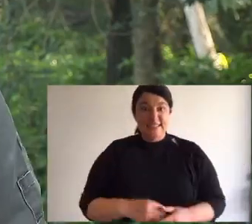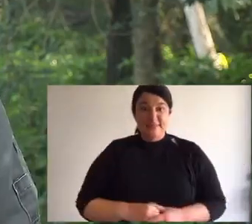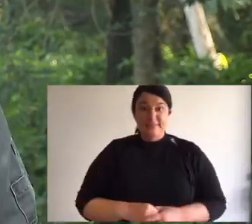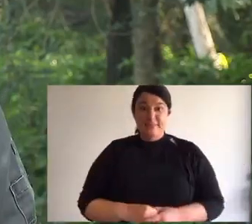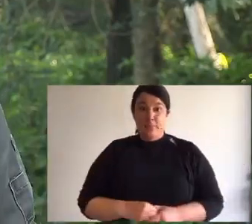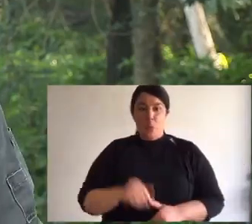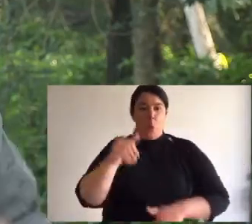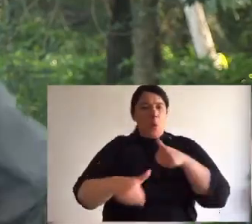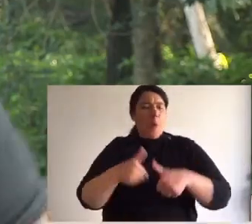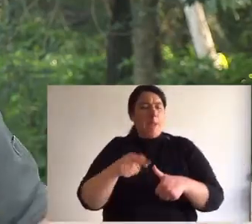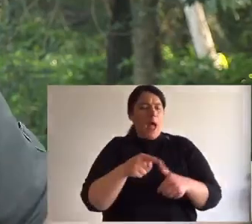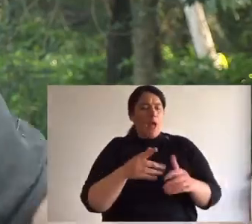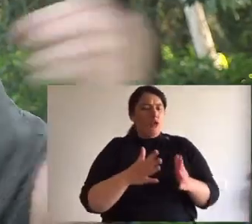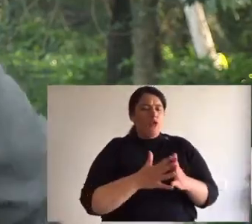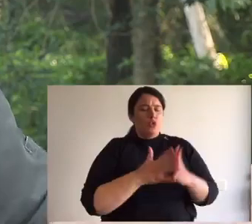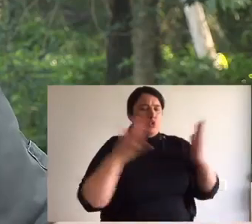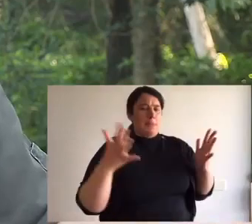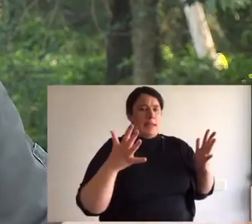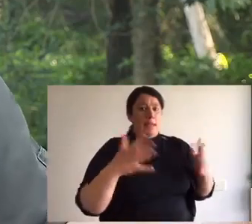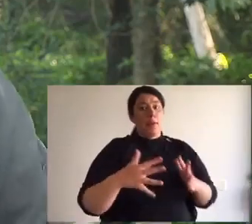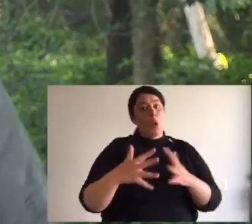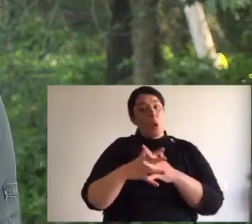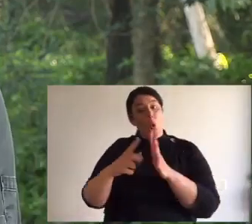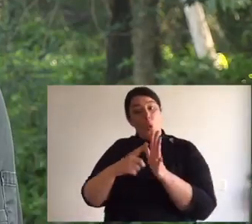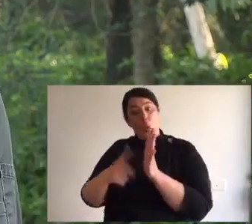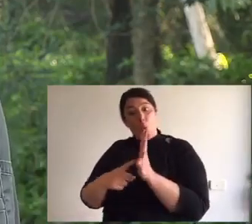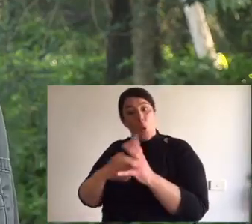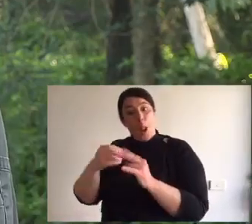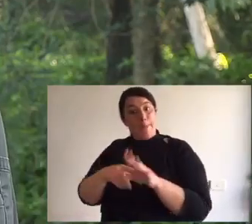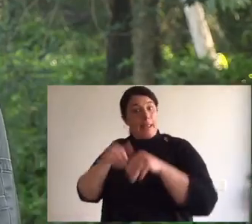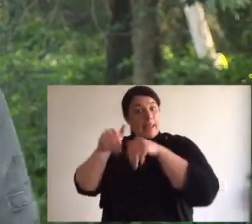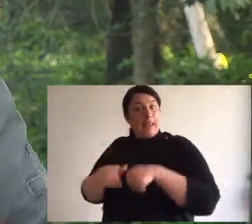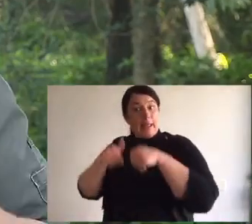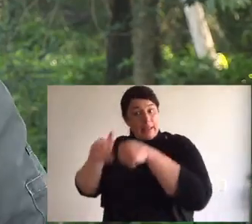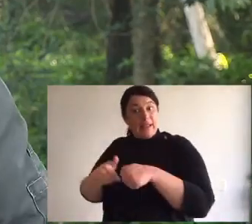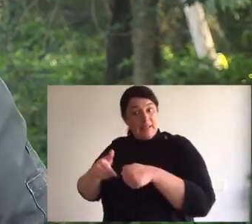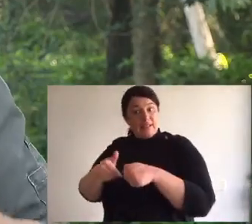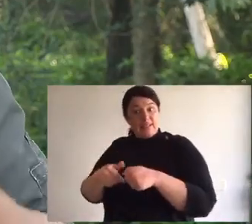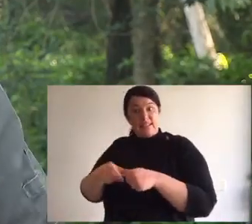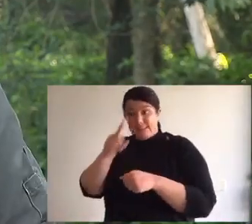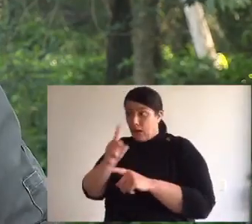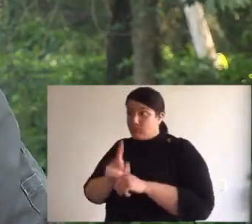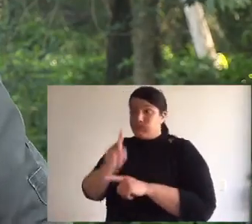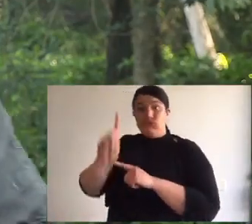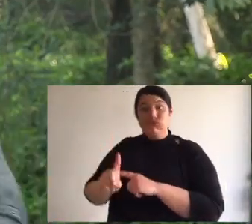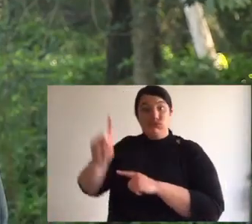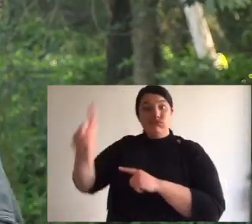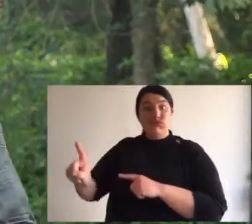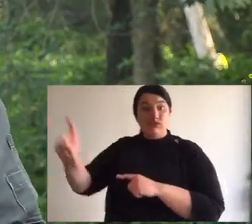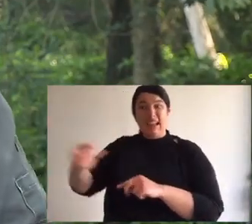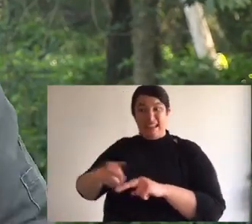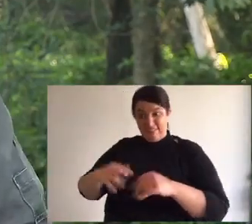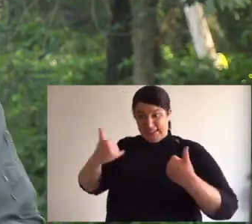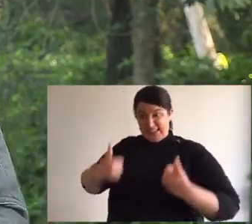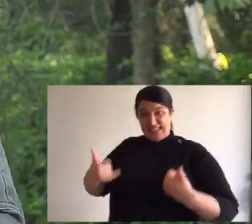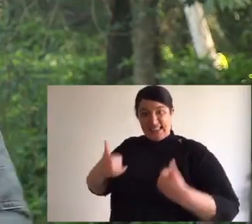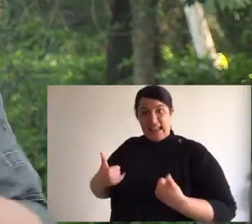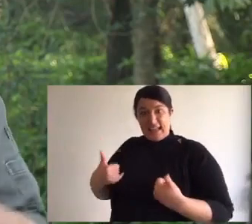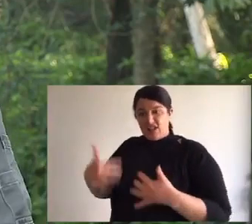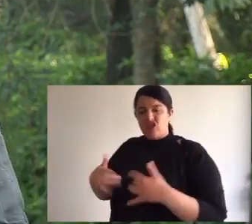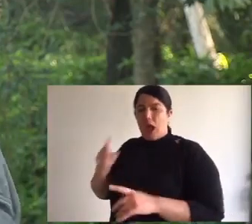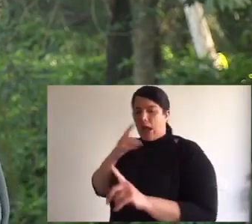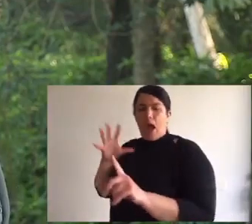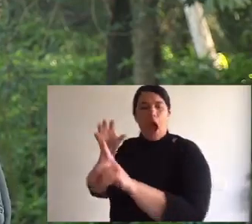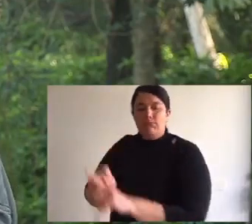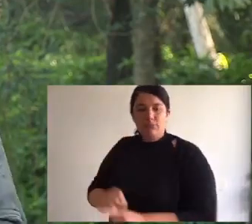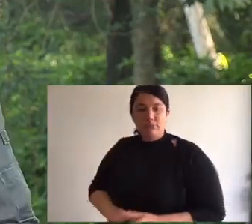they can take down. Now something like a wombat is too big. But maybe a wallaby? A wallaby could probably still get away from them unless it was sick or injured. And